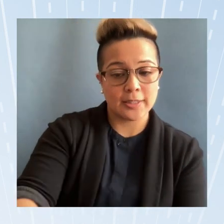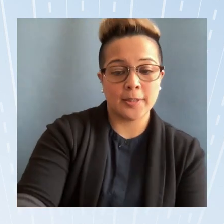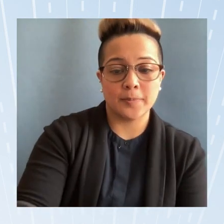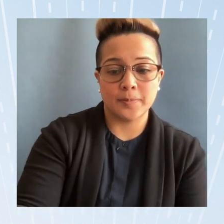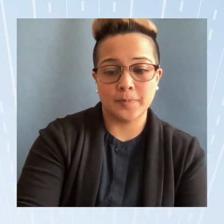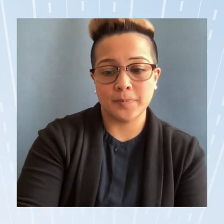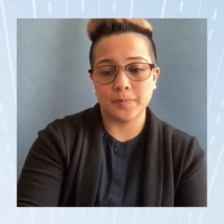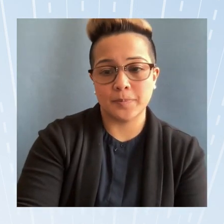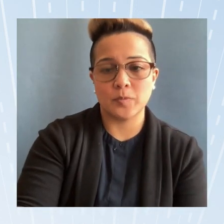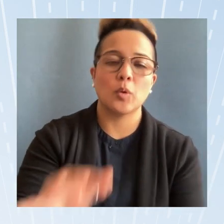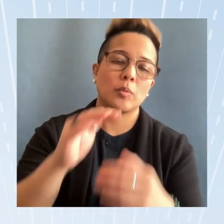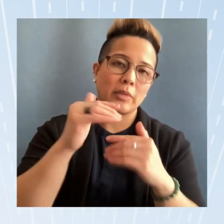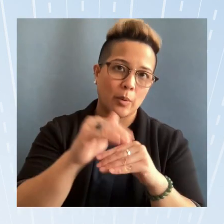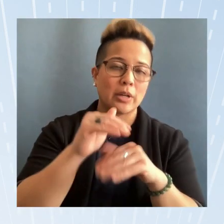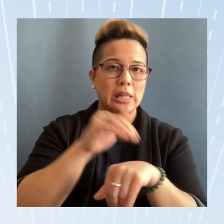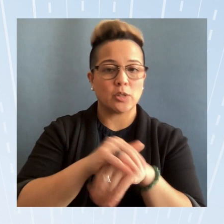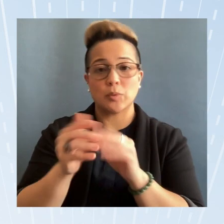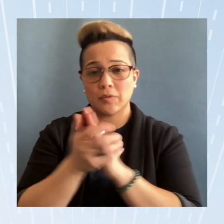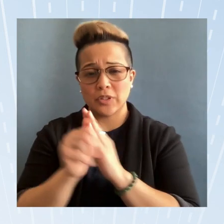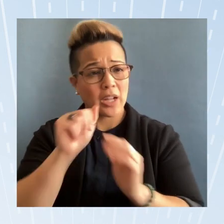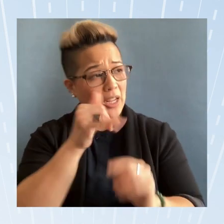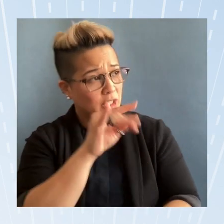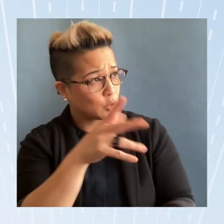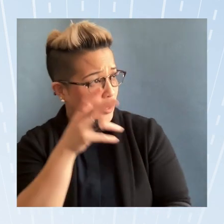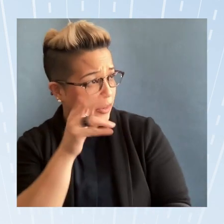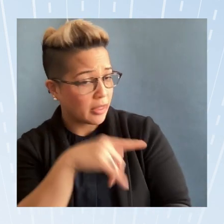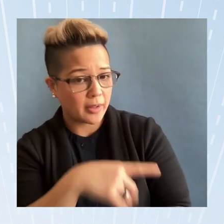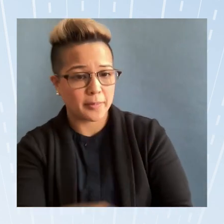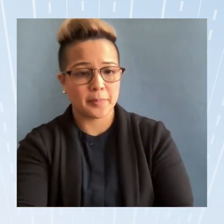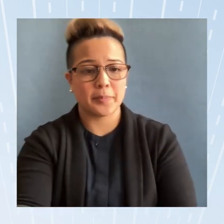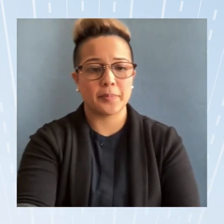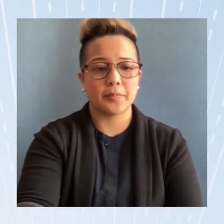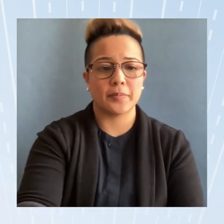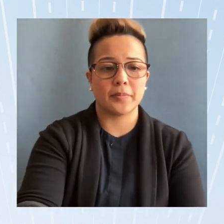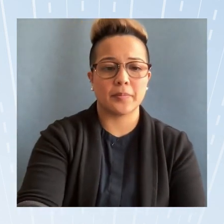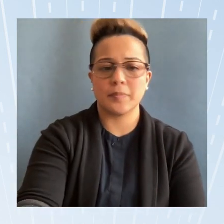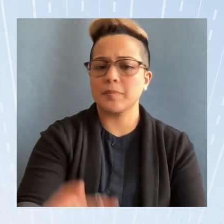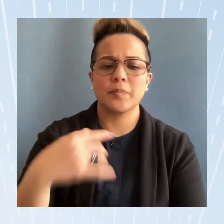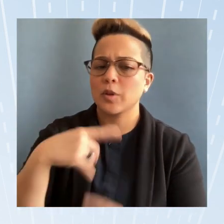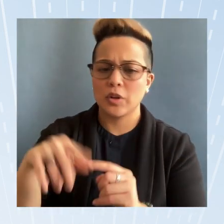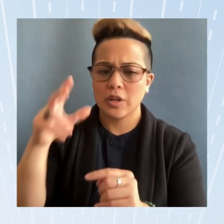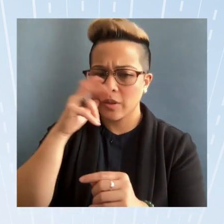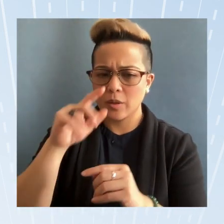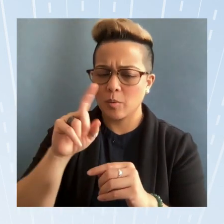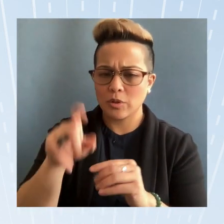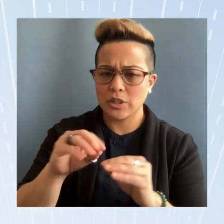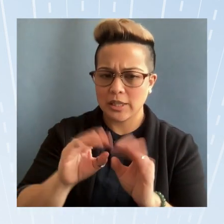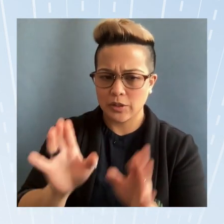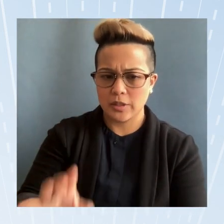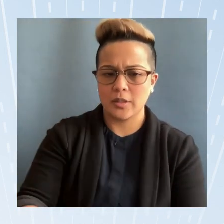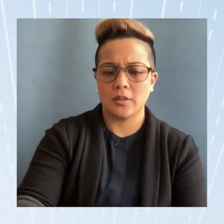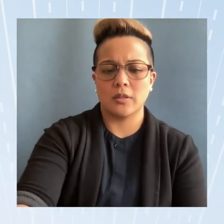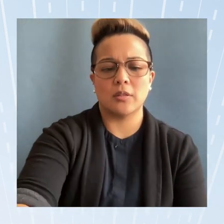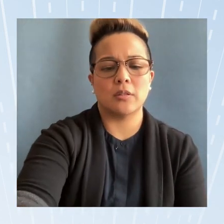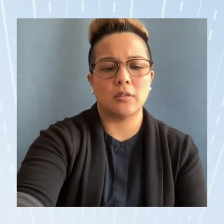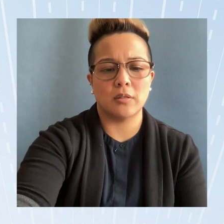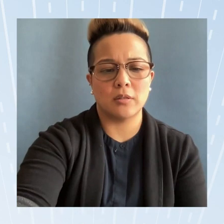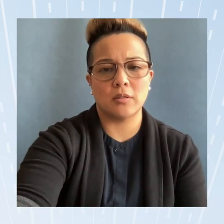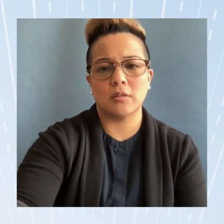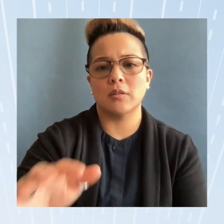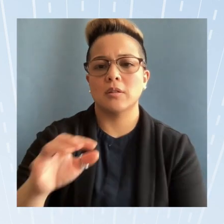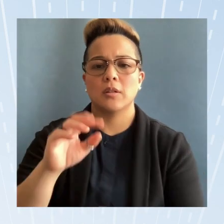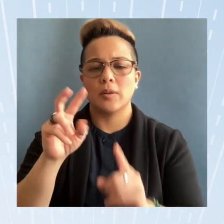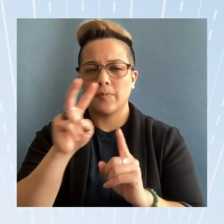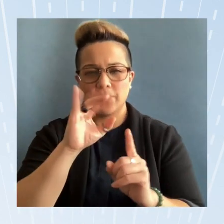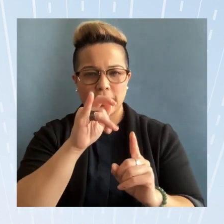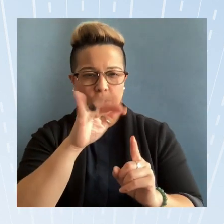it's more of a question did you hear that uh i could not hear the question clearly i think victoria was let me see if i'm